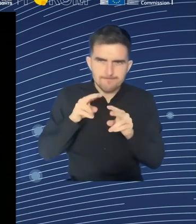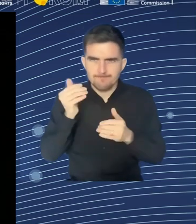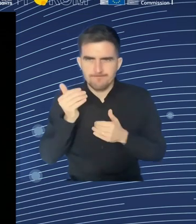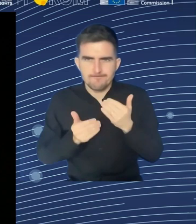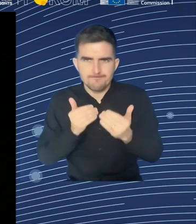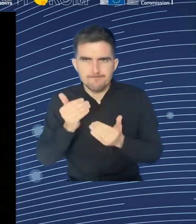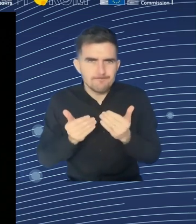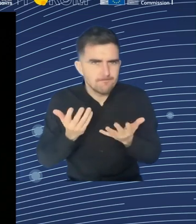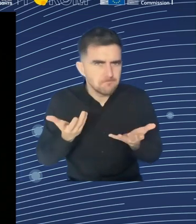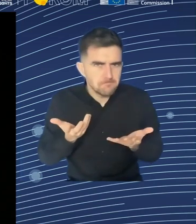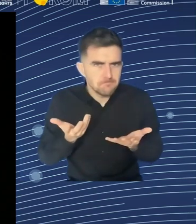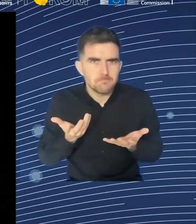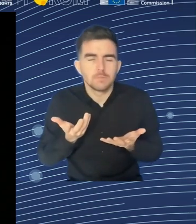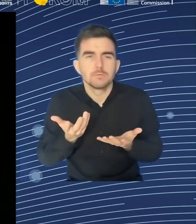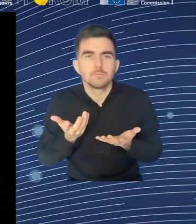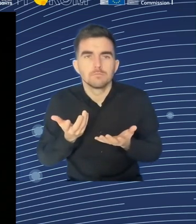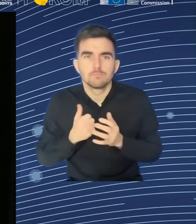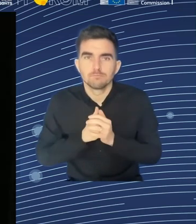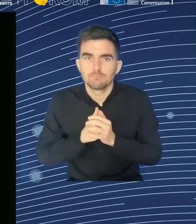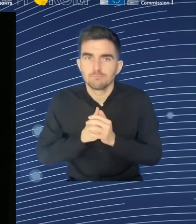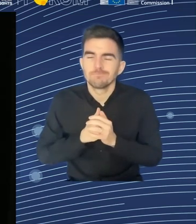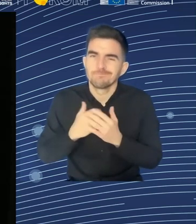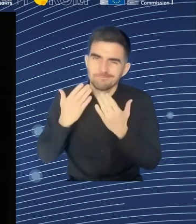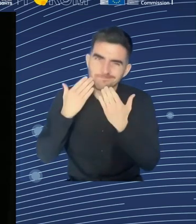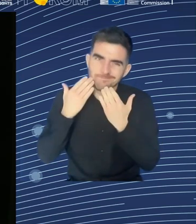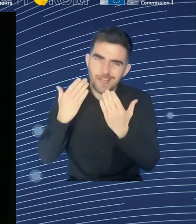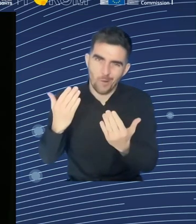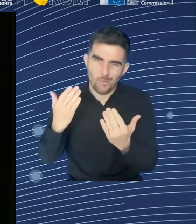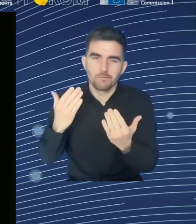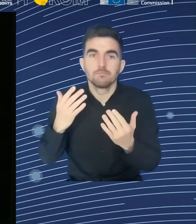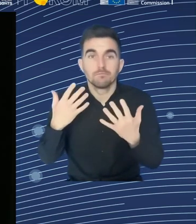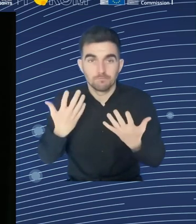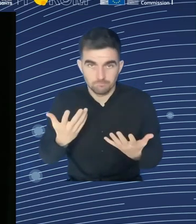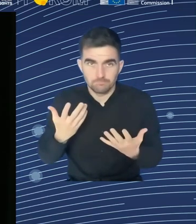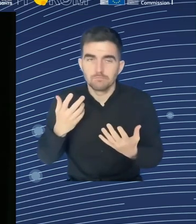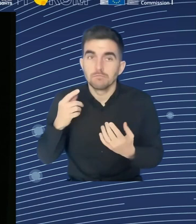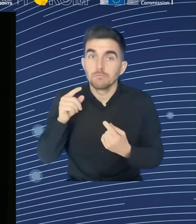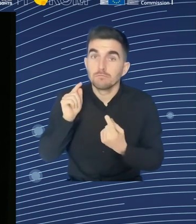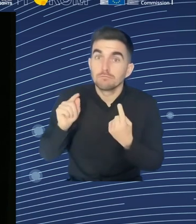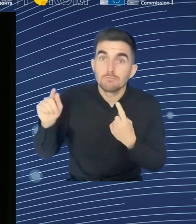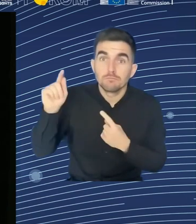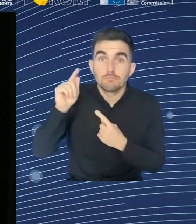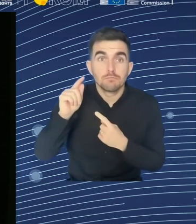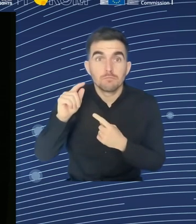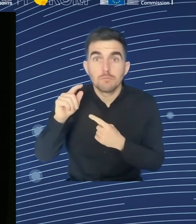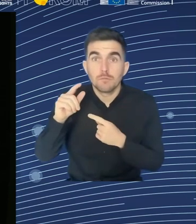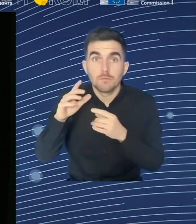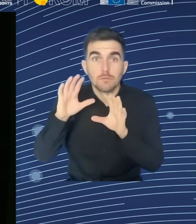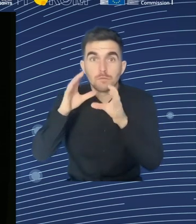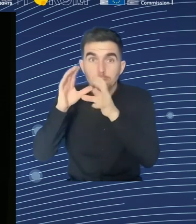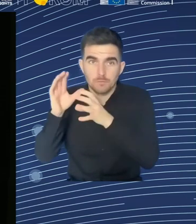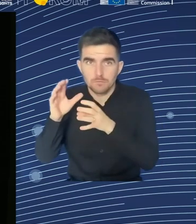vocational training is coming from the employers. So it's, of course, showing the interest and commitment